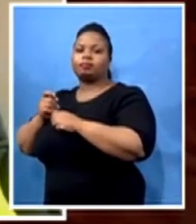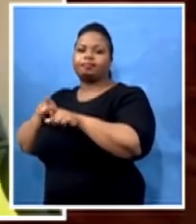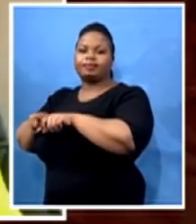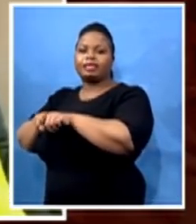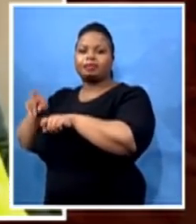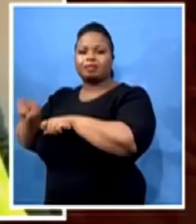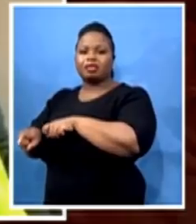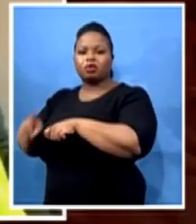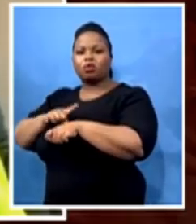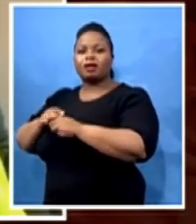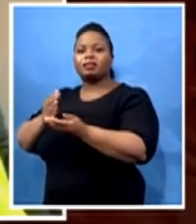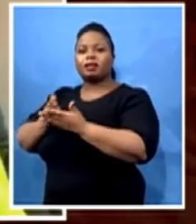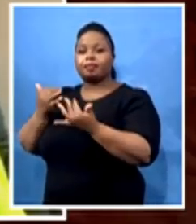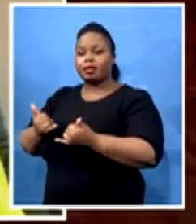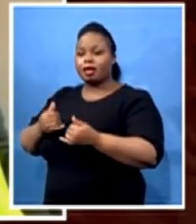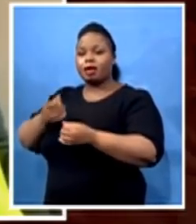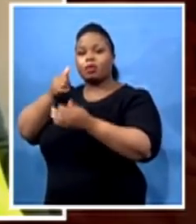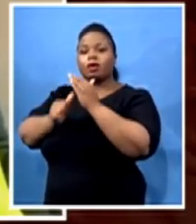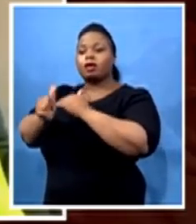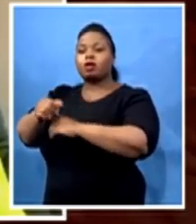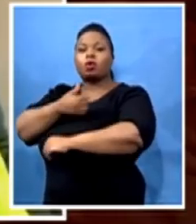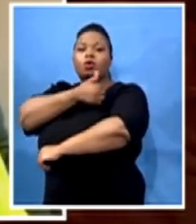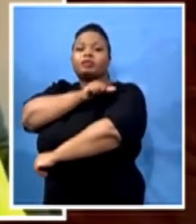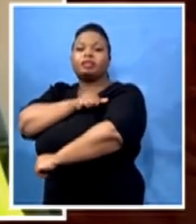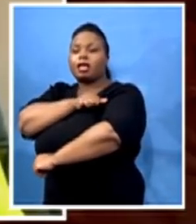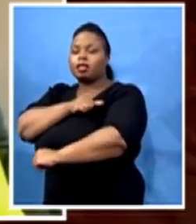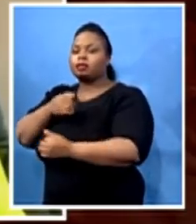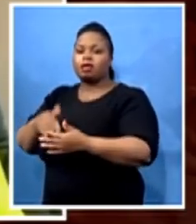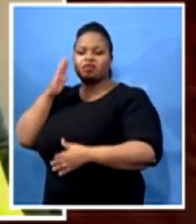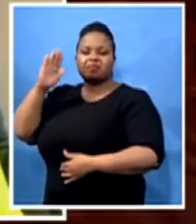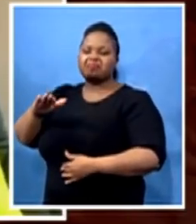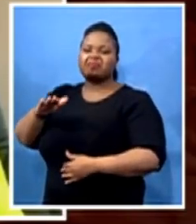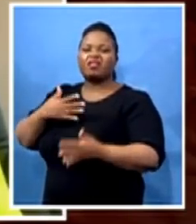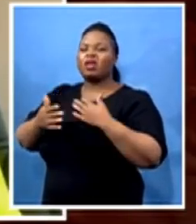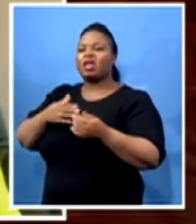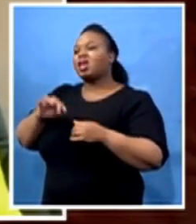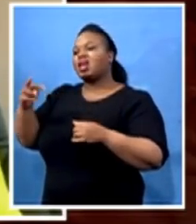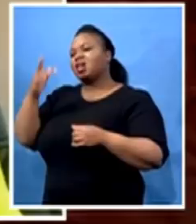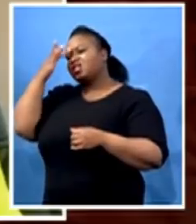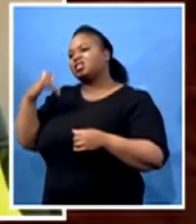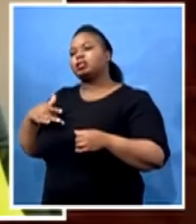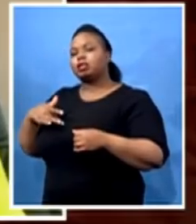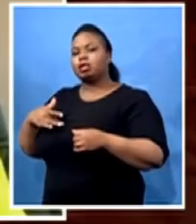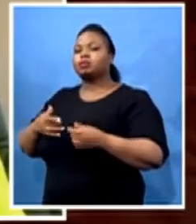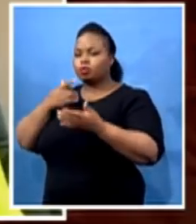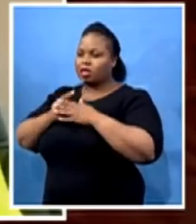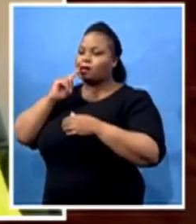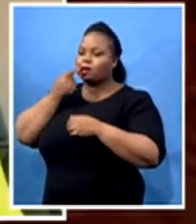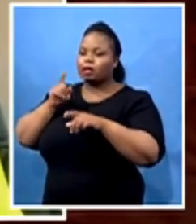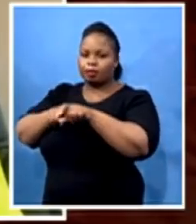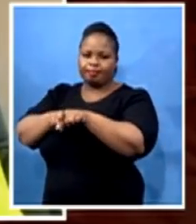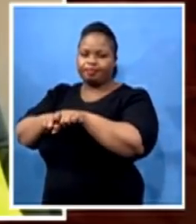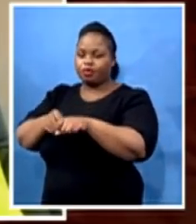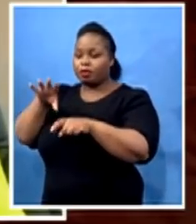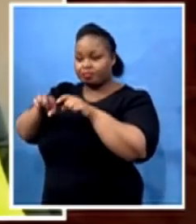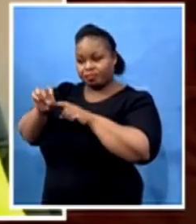for whatever condition or reason so that we can get to know whether they are positive or not because they will be having